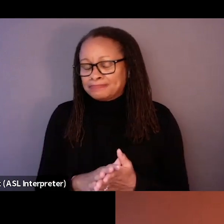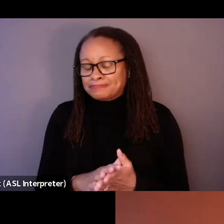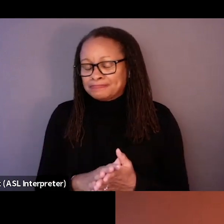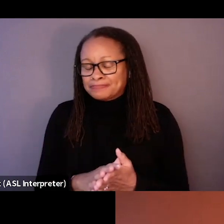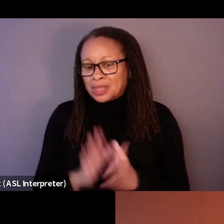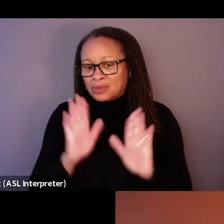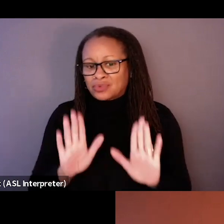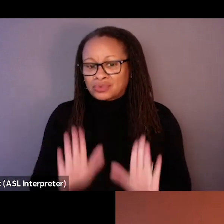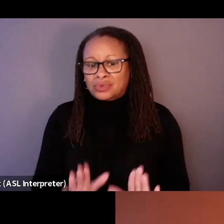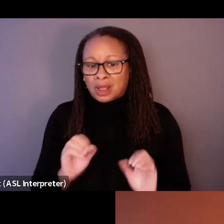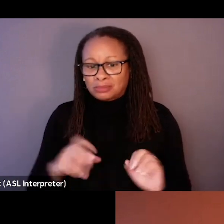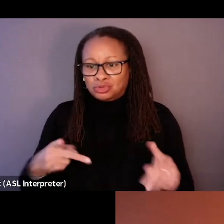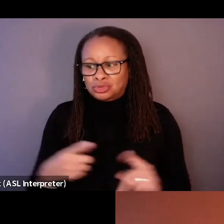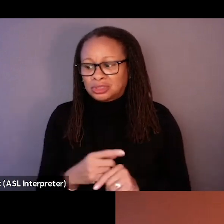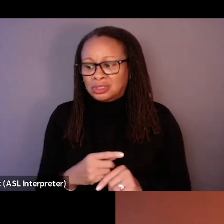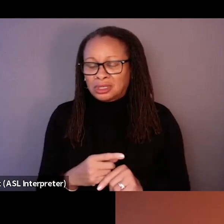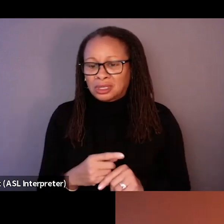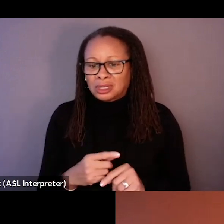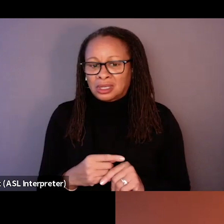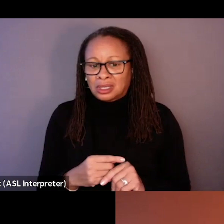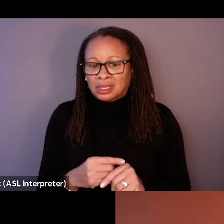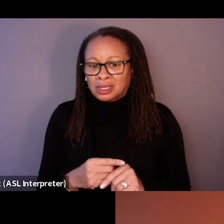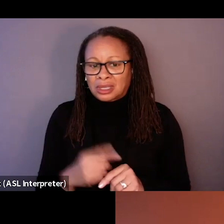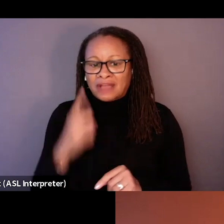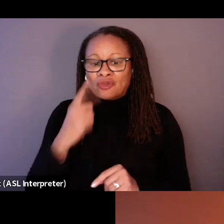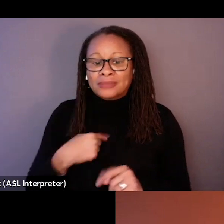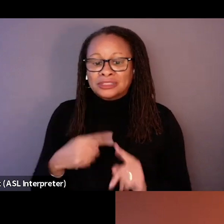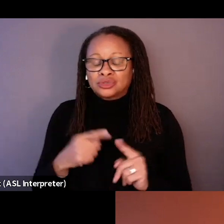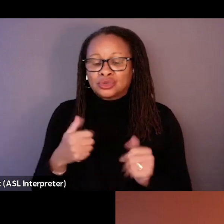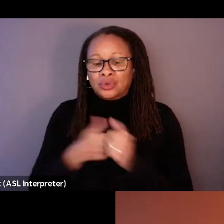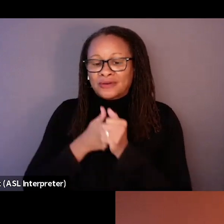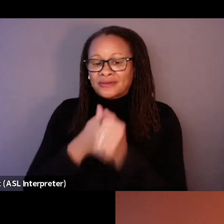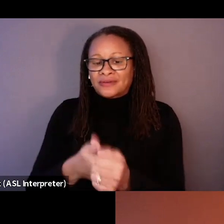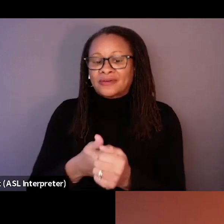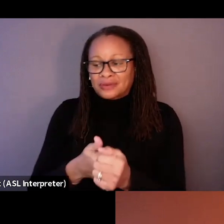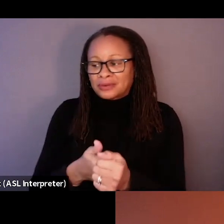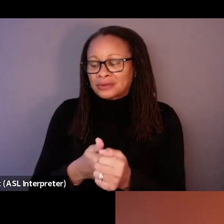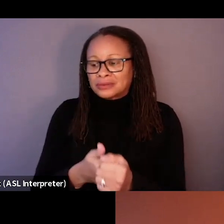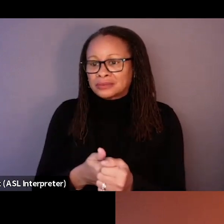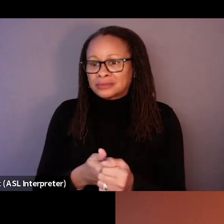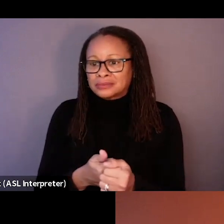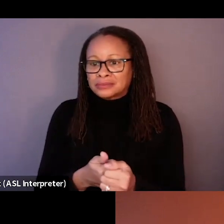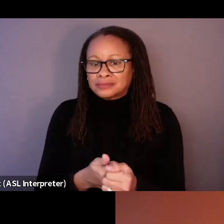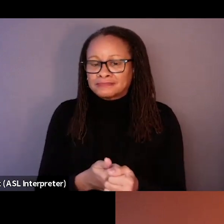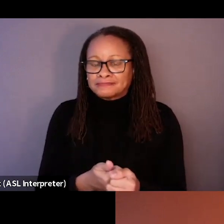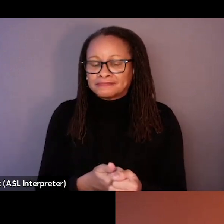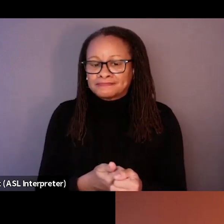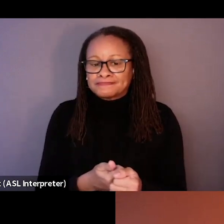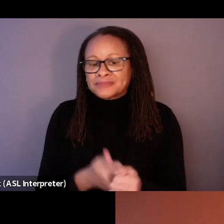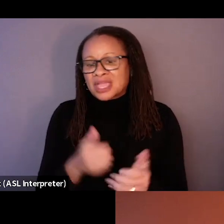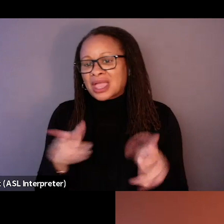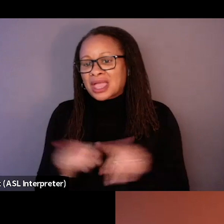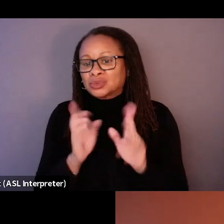opportunity for me to follow Nits' thoughts, as she goes through